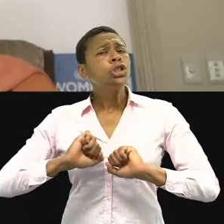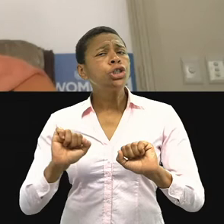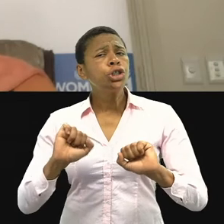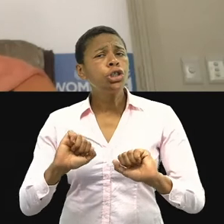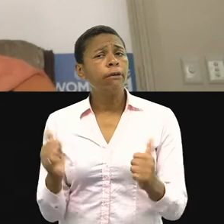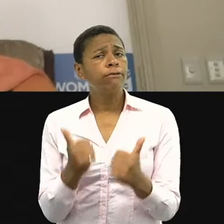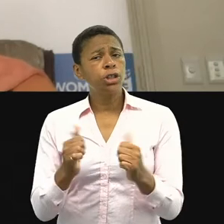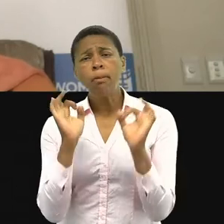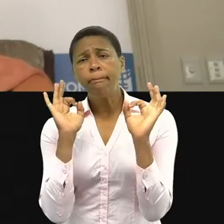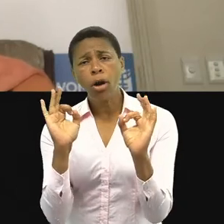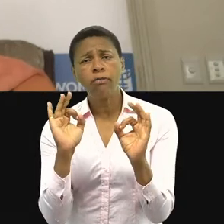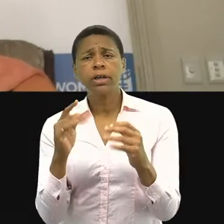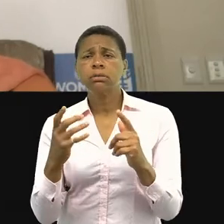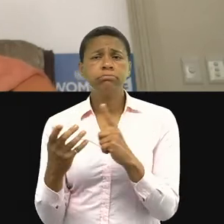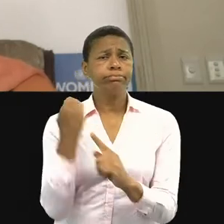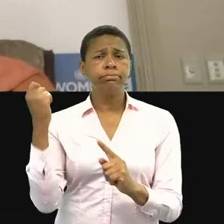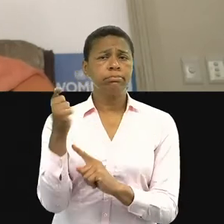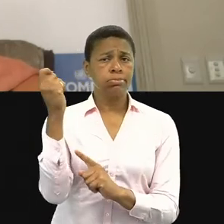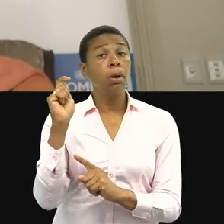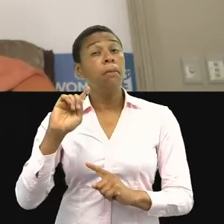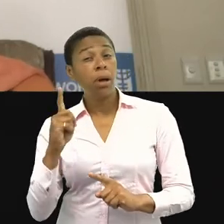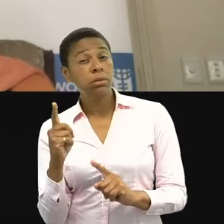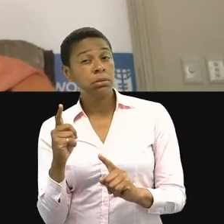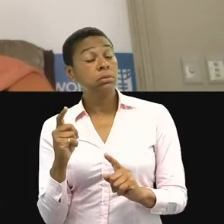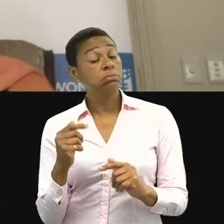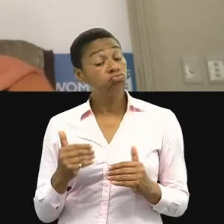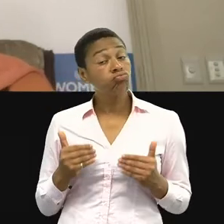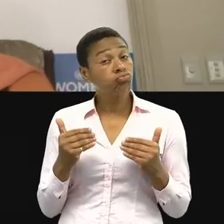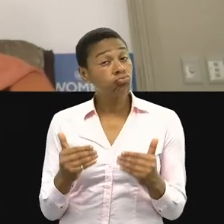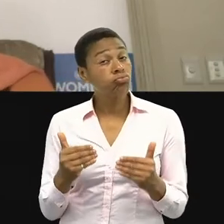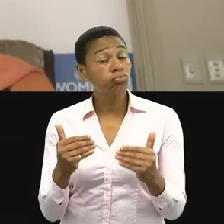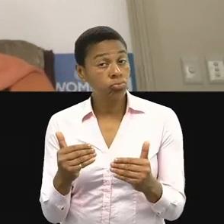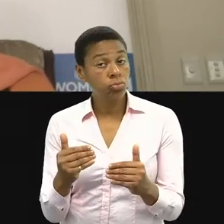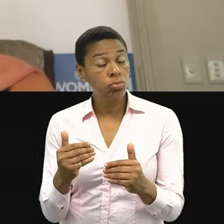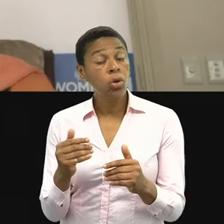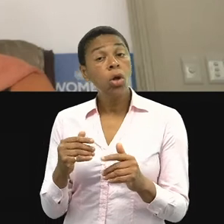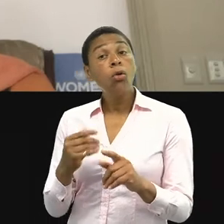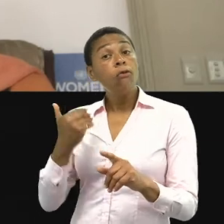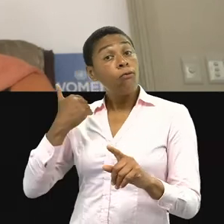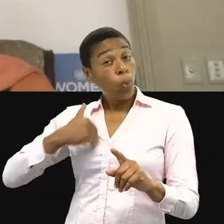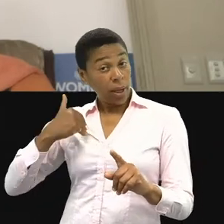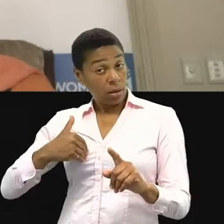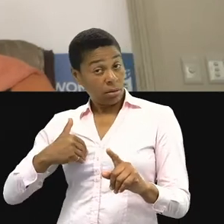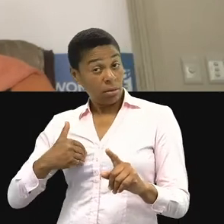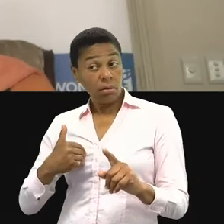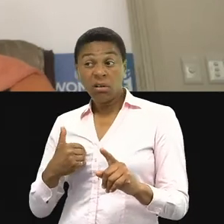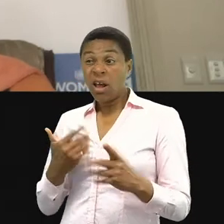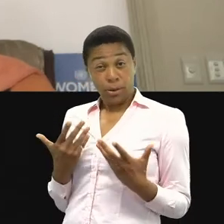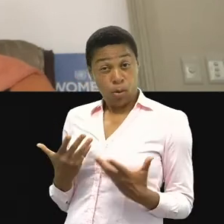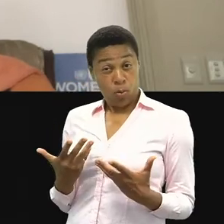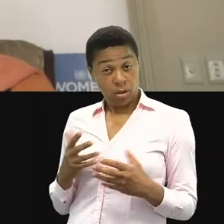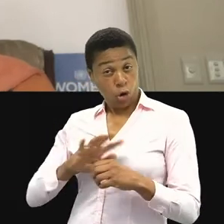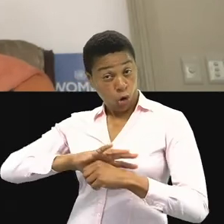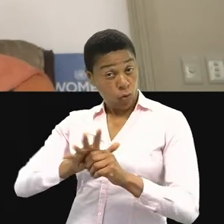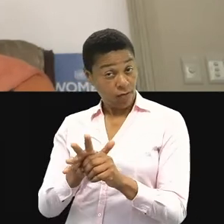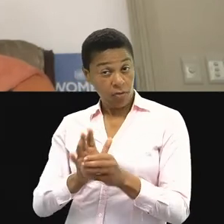decreasing. Now hospitals are full. Women are unable to have access to hospitals for